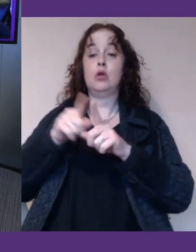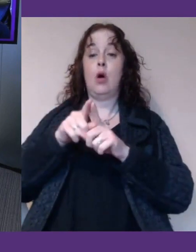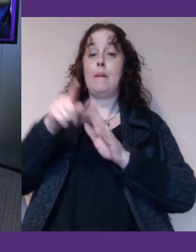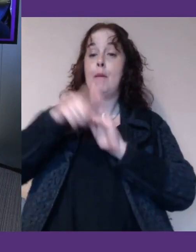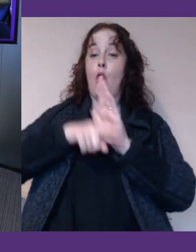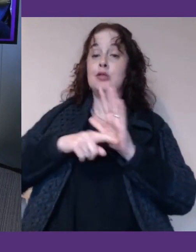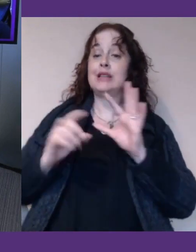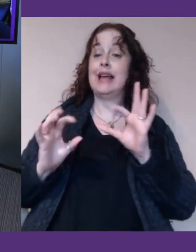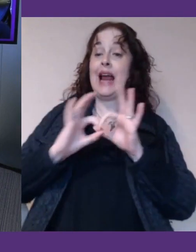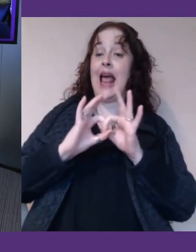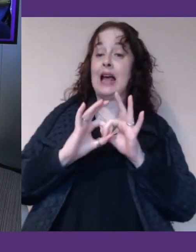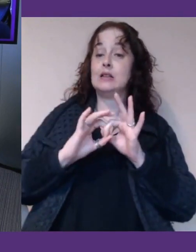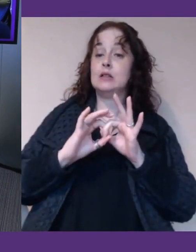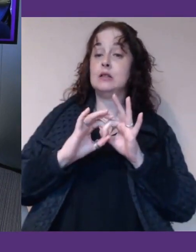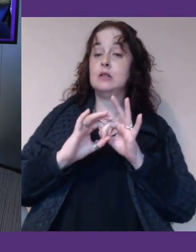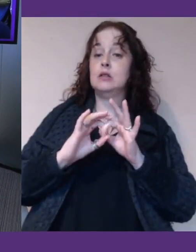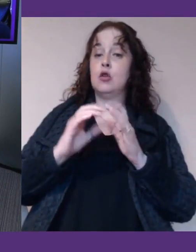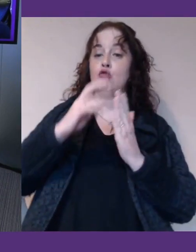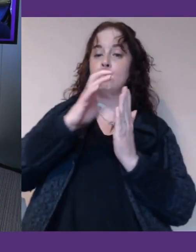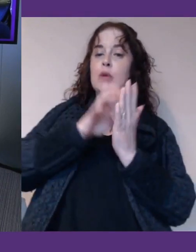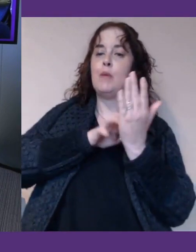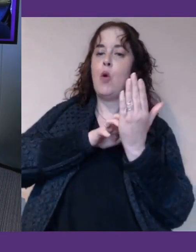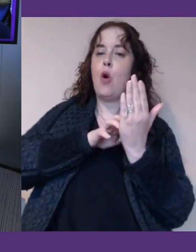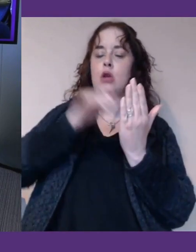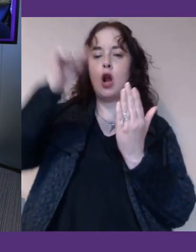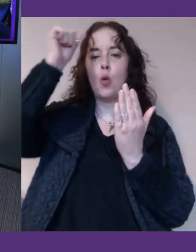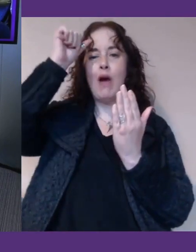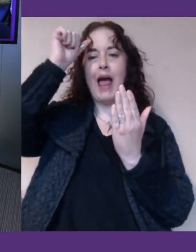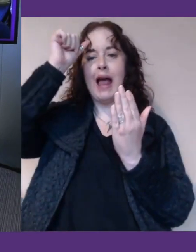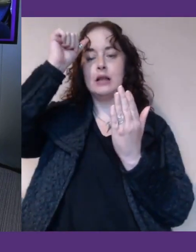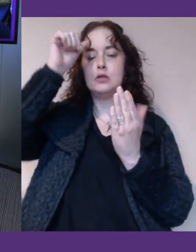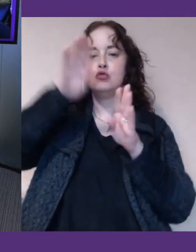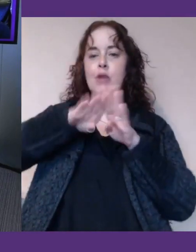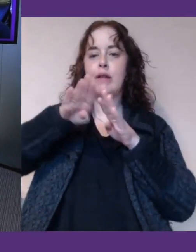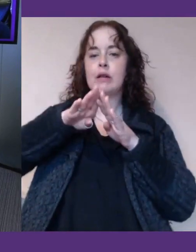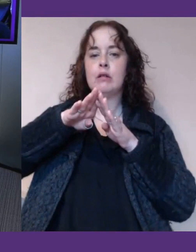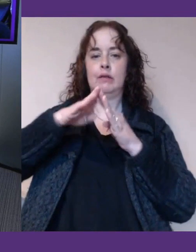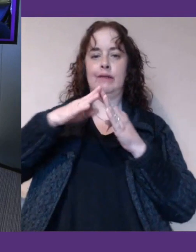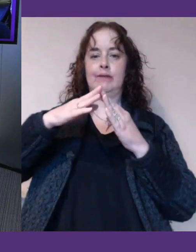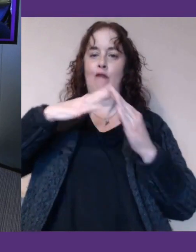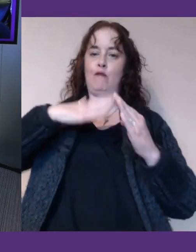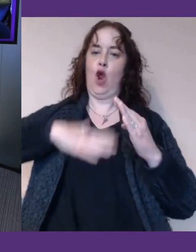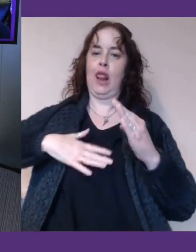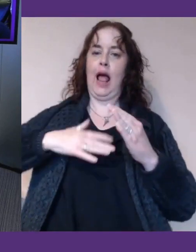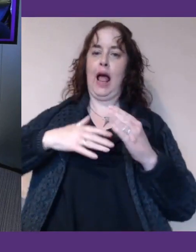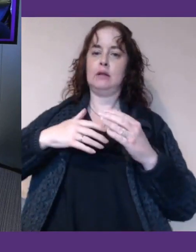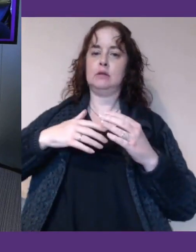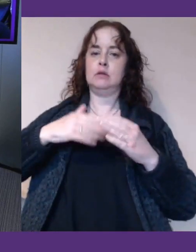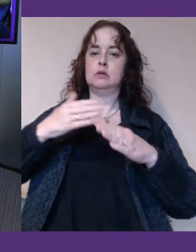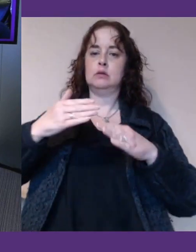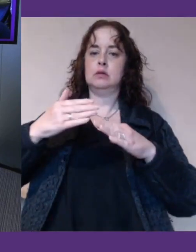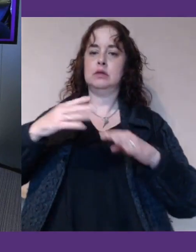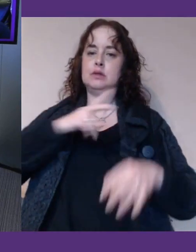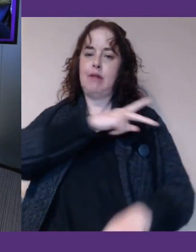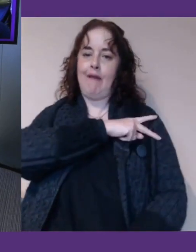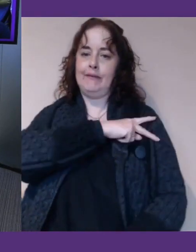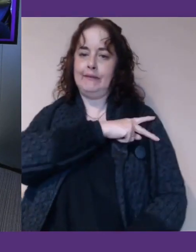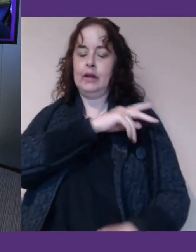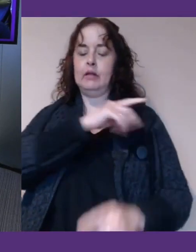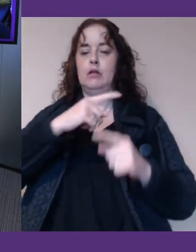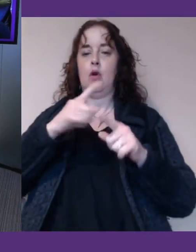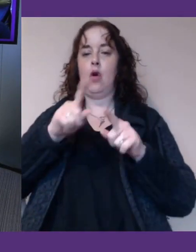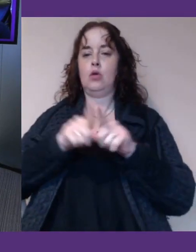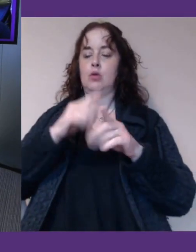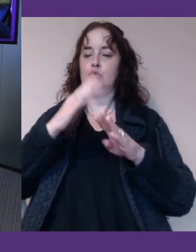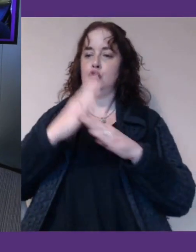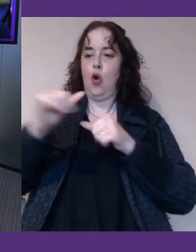awareness training for frontline professionals that we're working on and one on short term work placements, and also come and